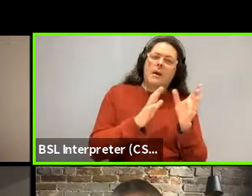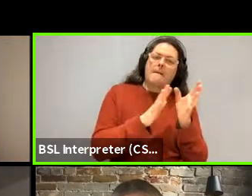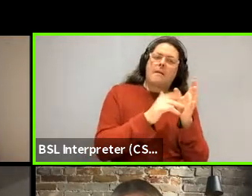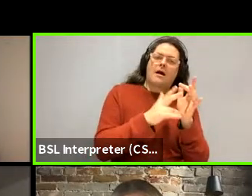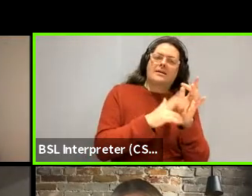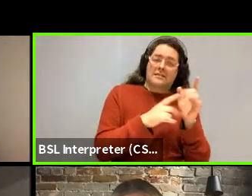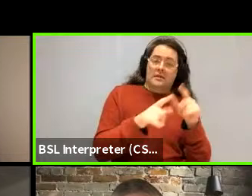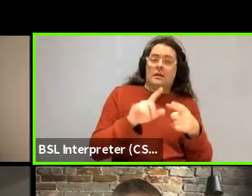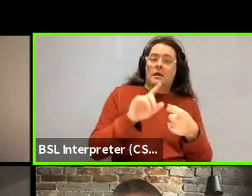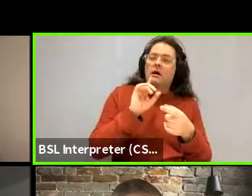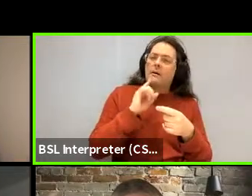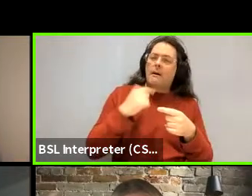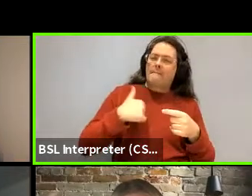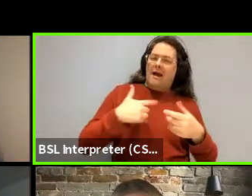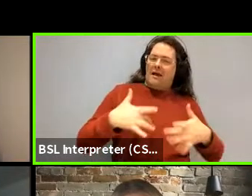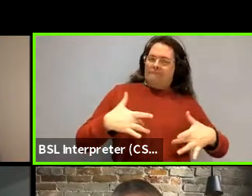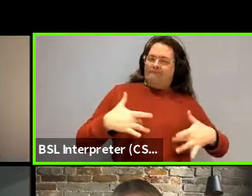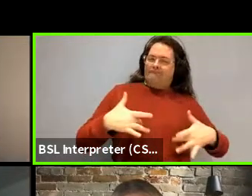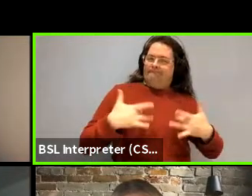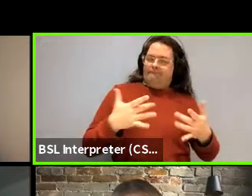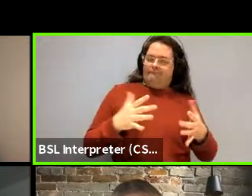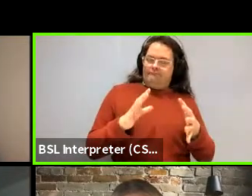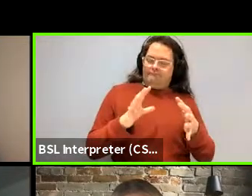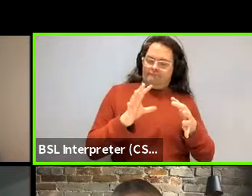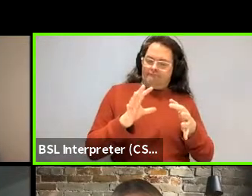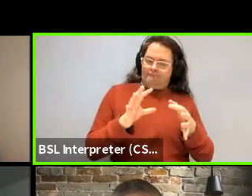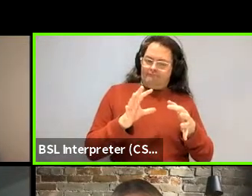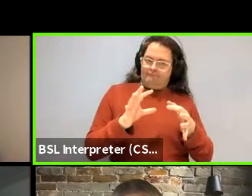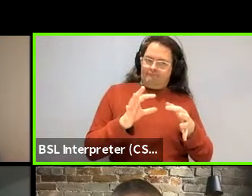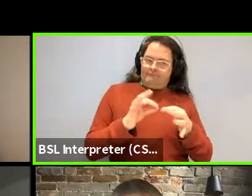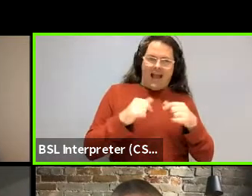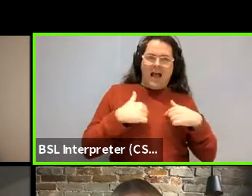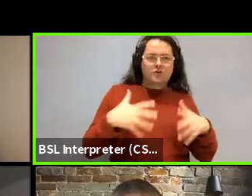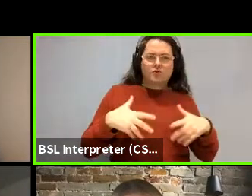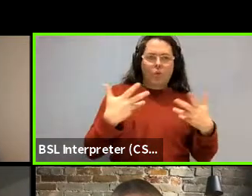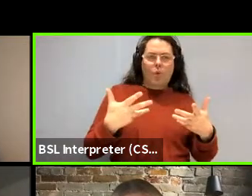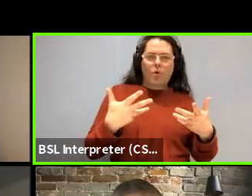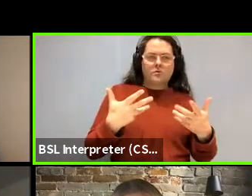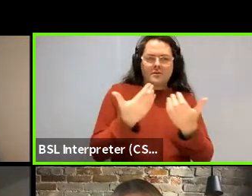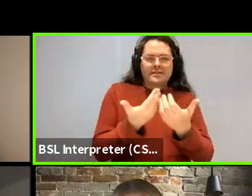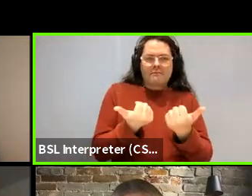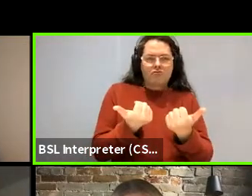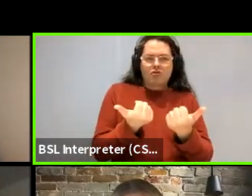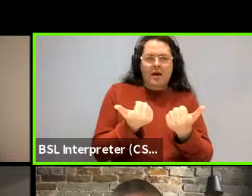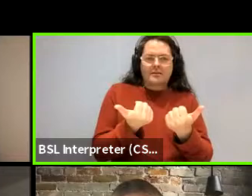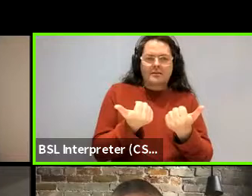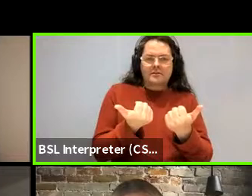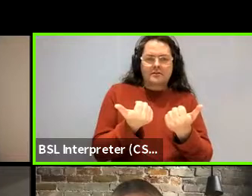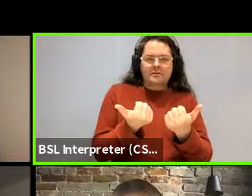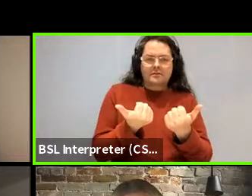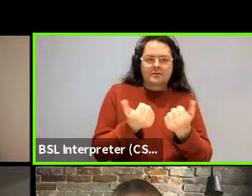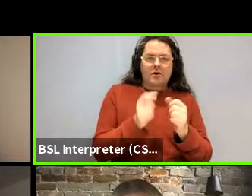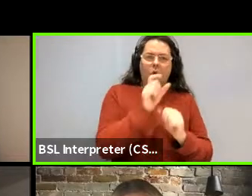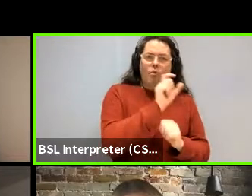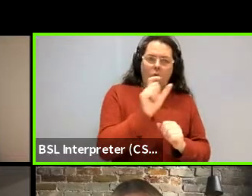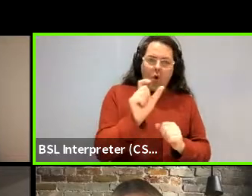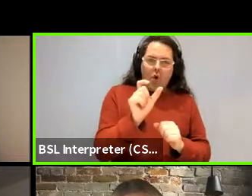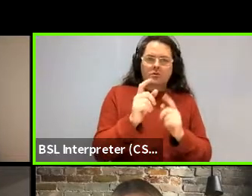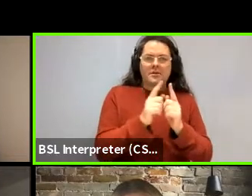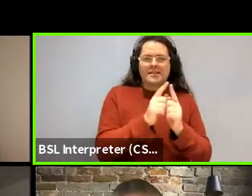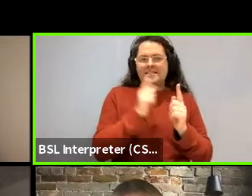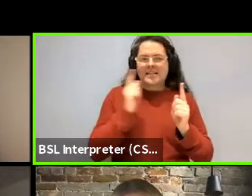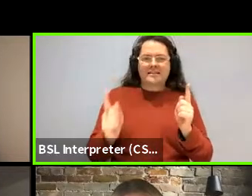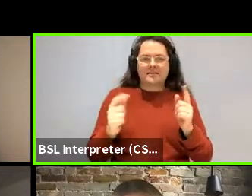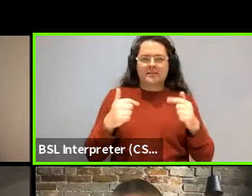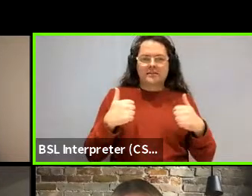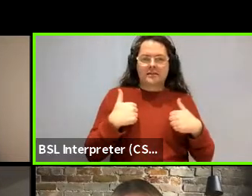is also colored by, uh, you know, someone not wanting to distinguish between, uh, words and sentences, you know, I